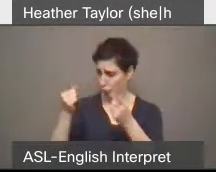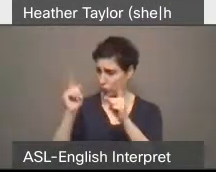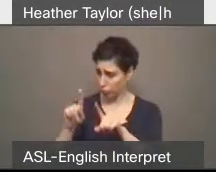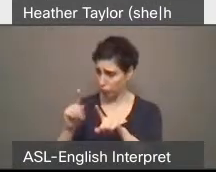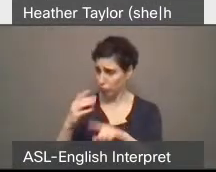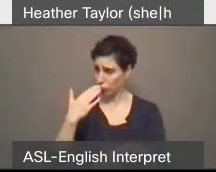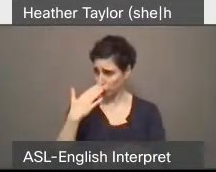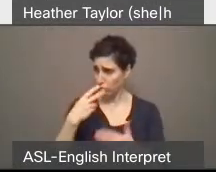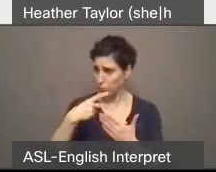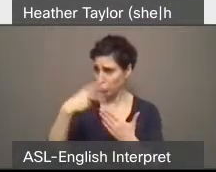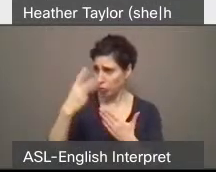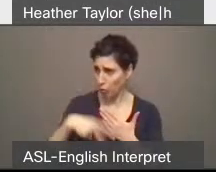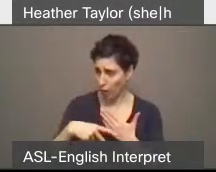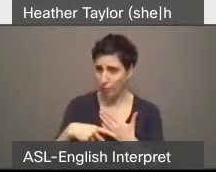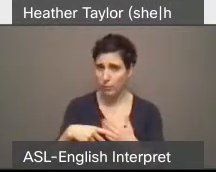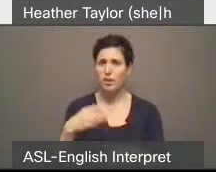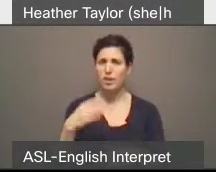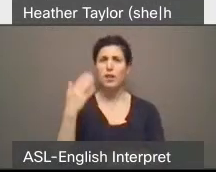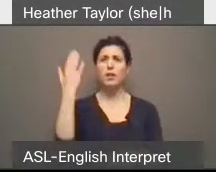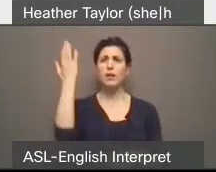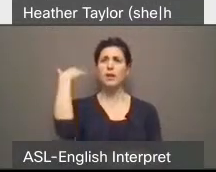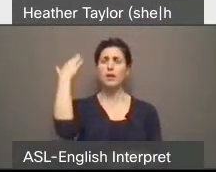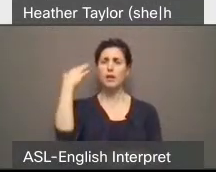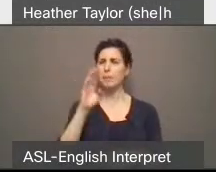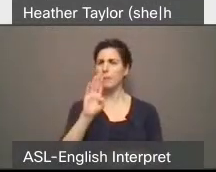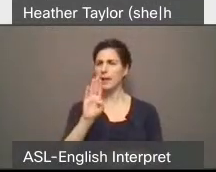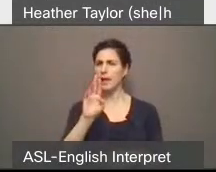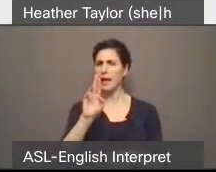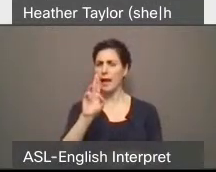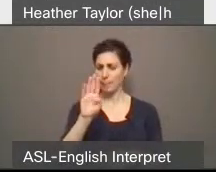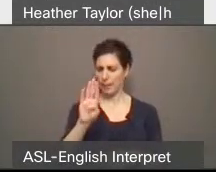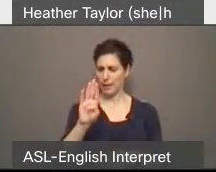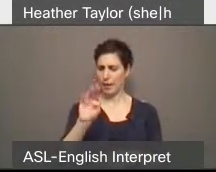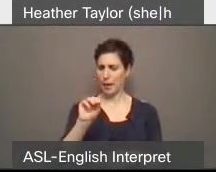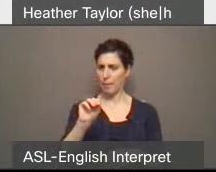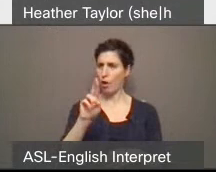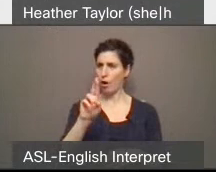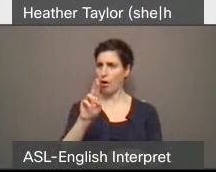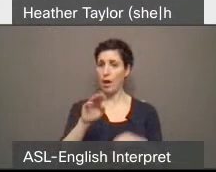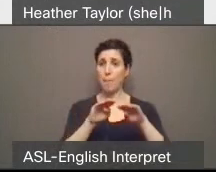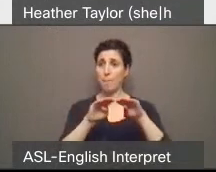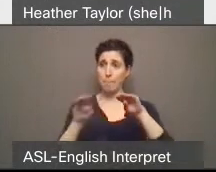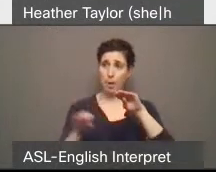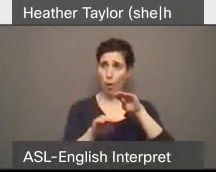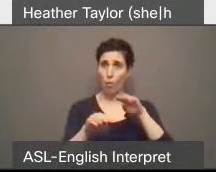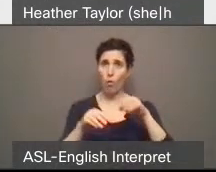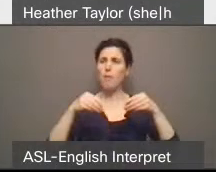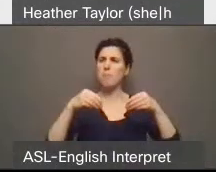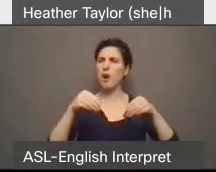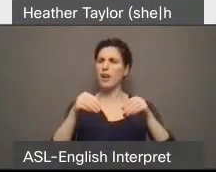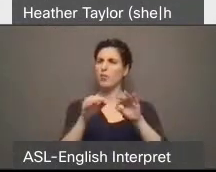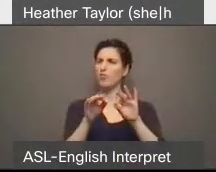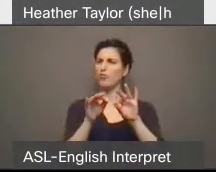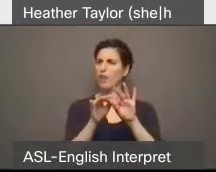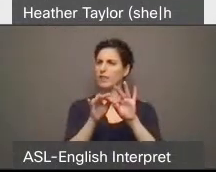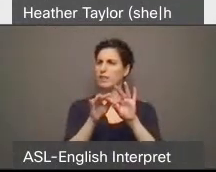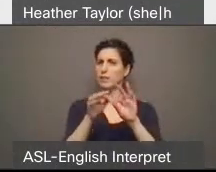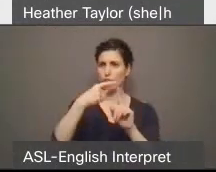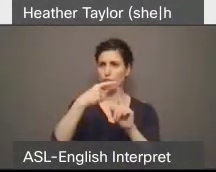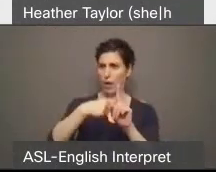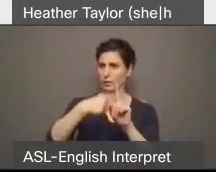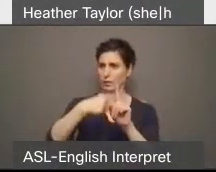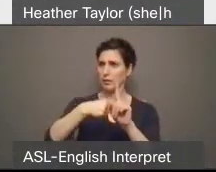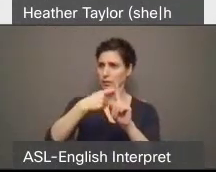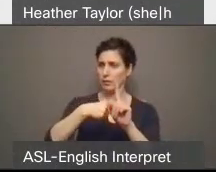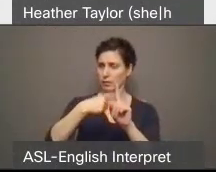what we called below market rents, BMRs in a lot of facilities. I can remember 1 that was both a